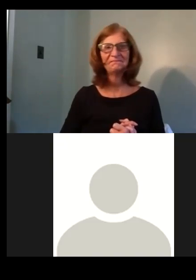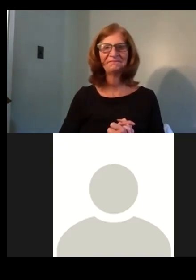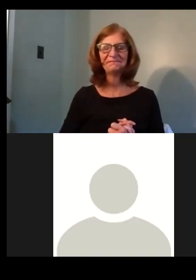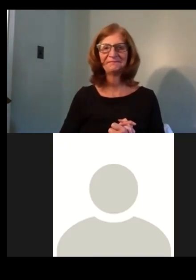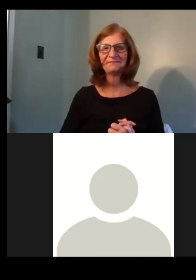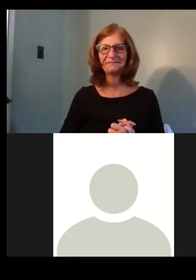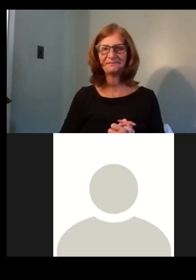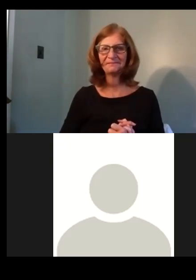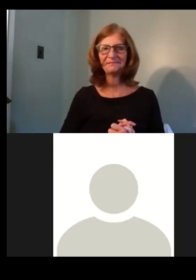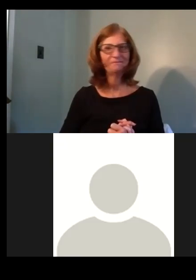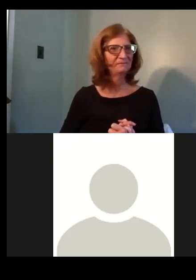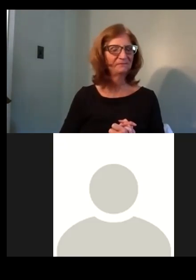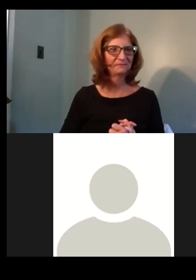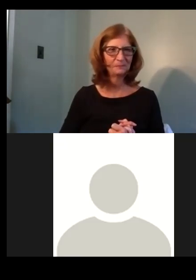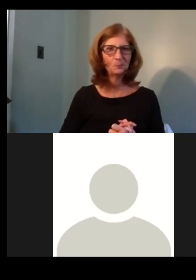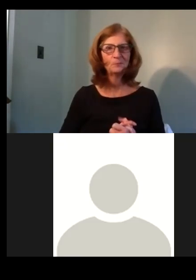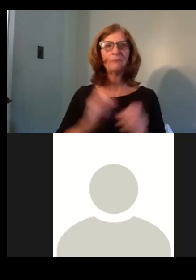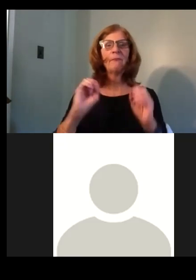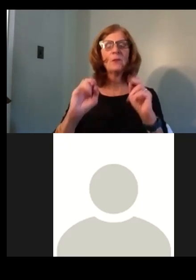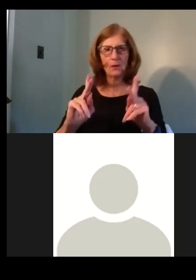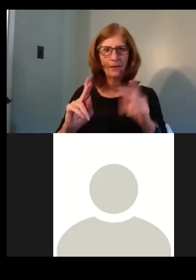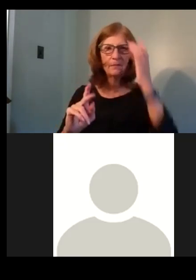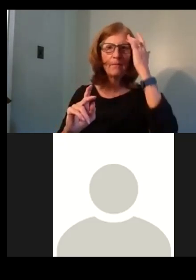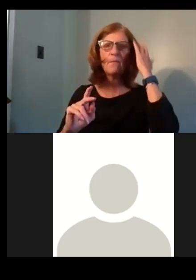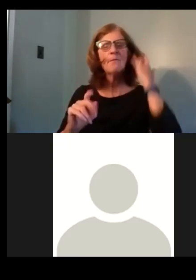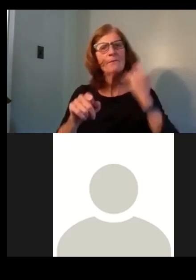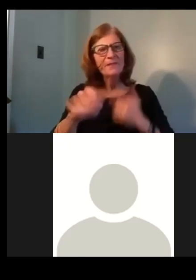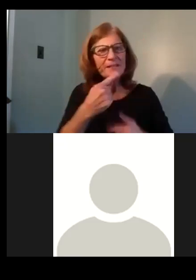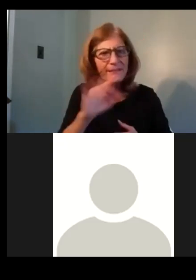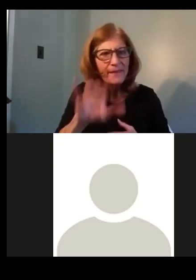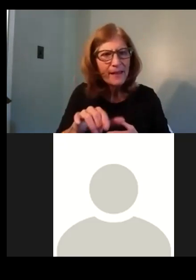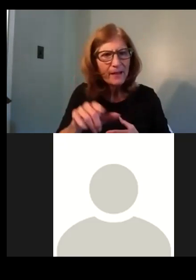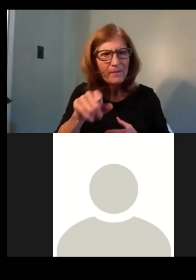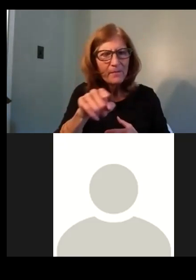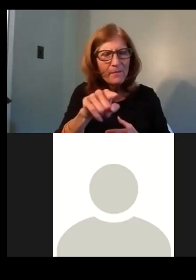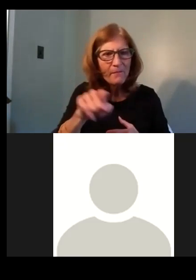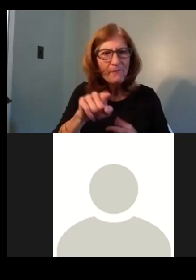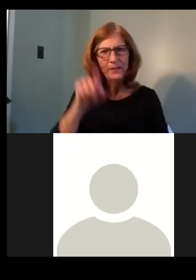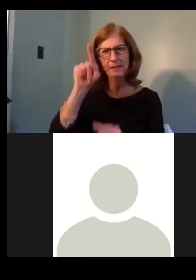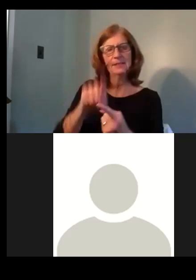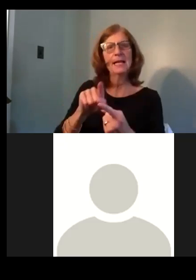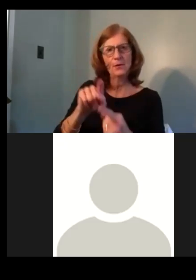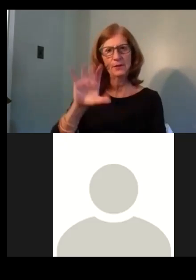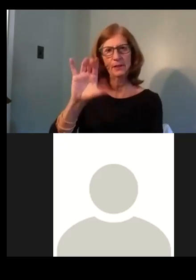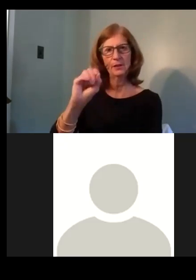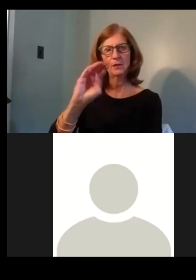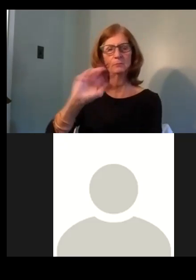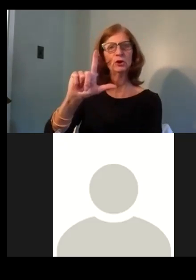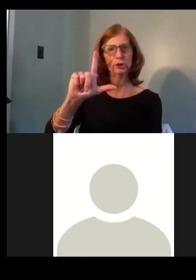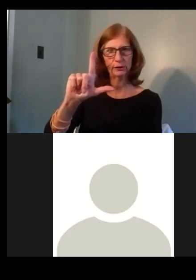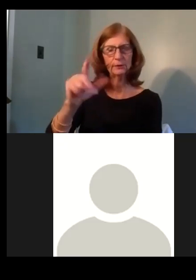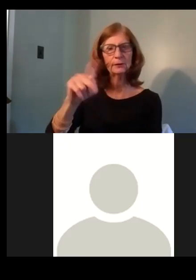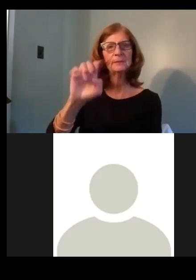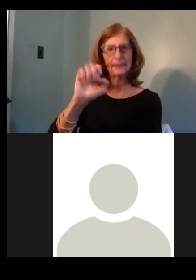Uh, those, so the affordable, I don't know if it says so on the slides, but the, the discounted commercial space is at